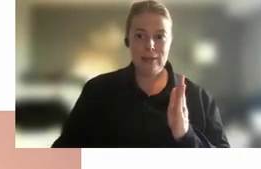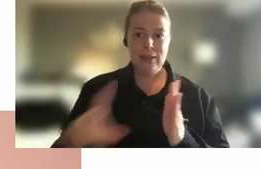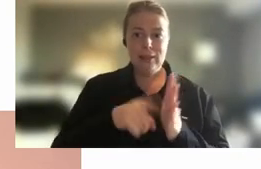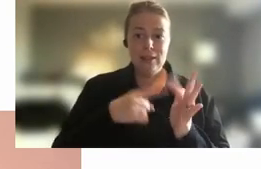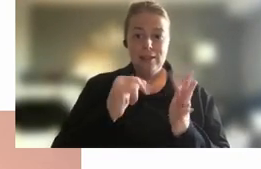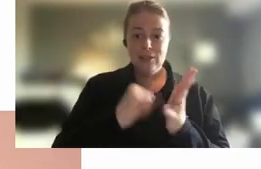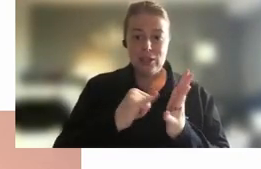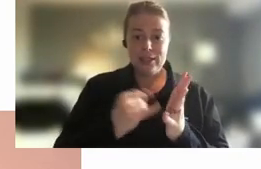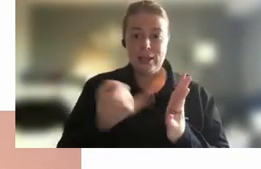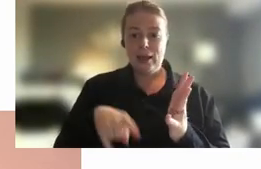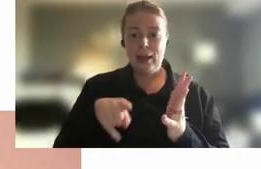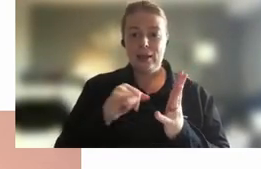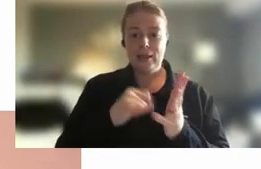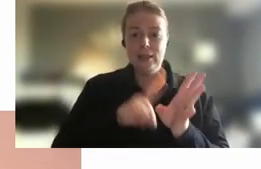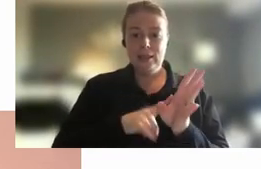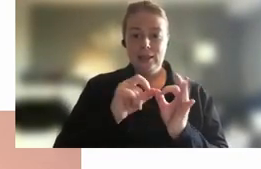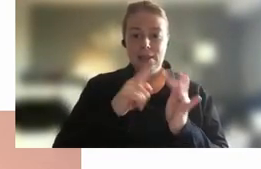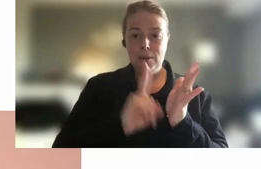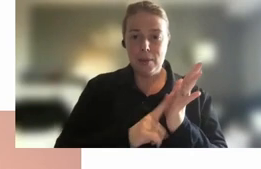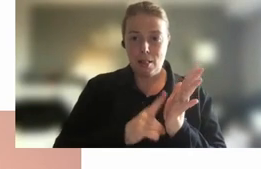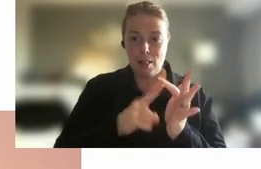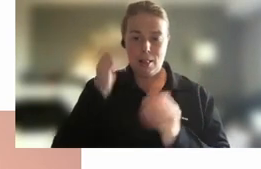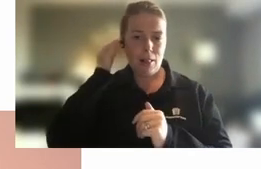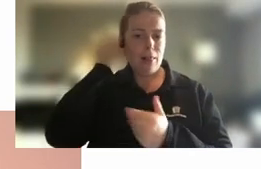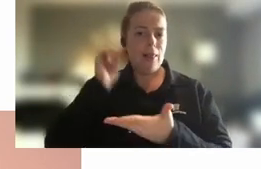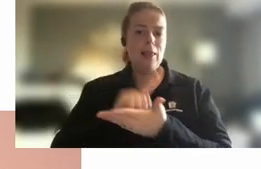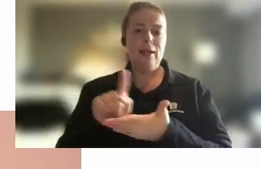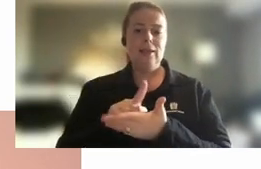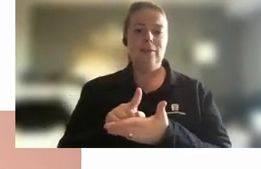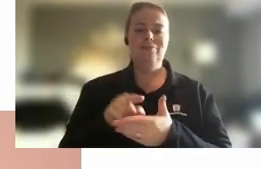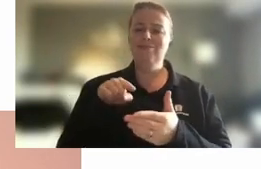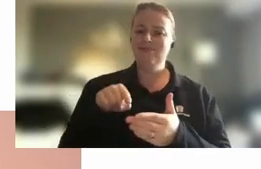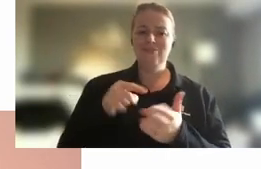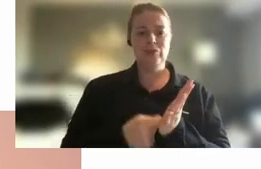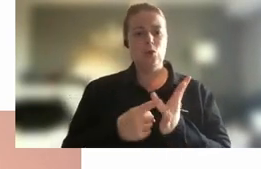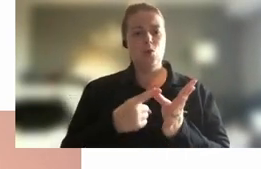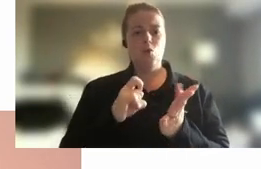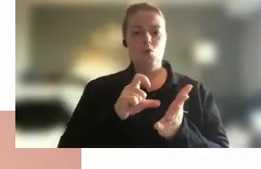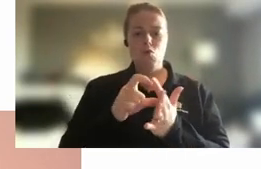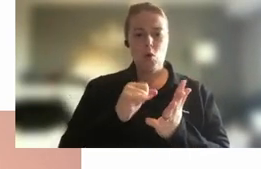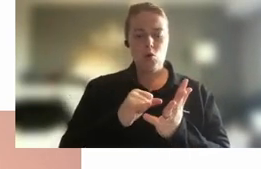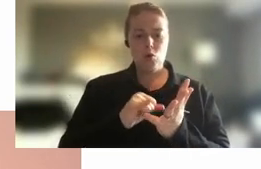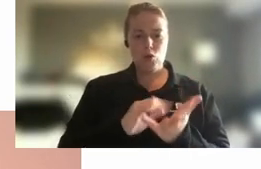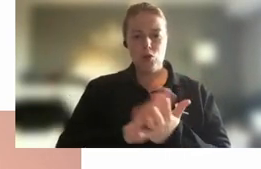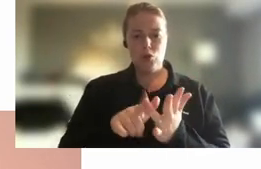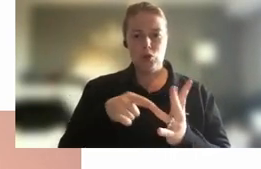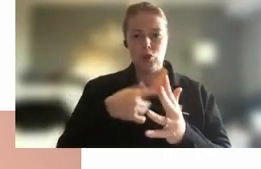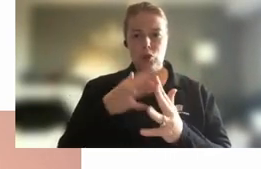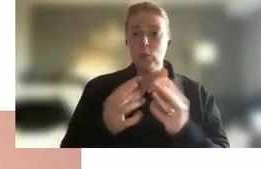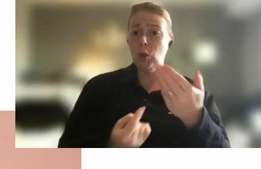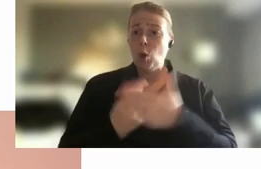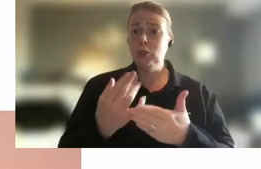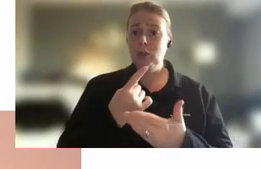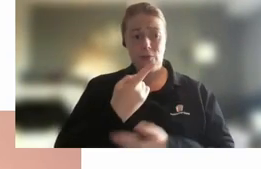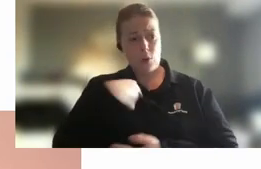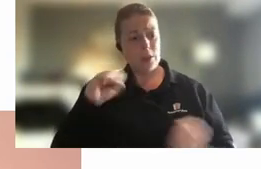the State of the Service Roadshow is an opportunity for us to come together as public servants to reflect a little bit on